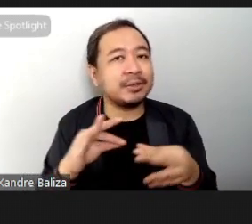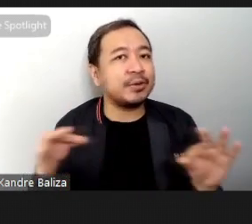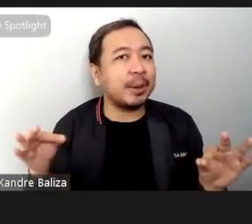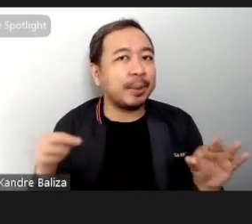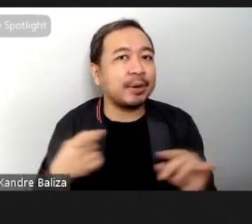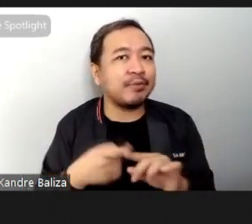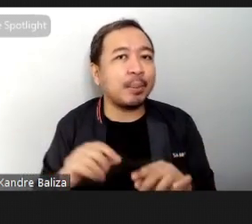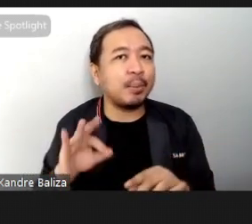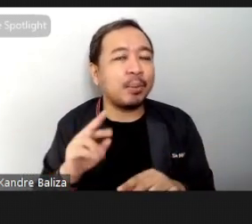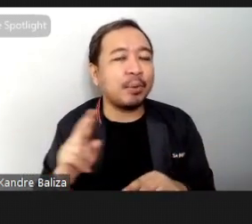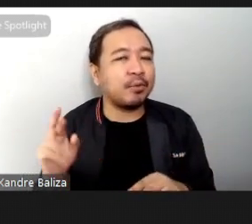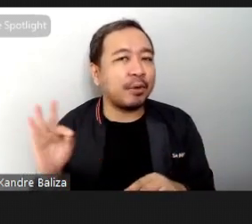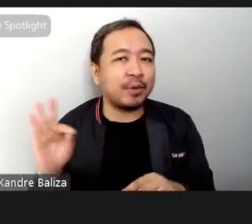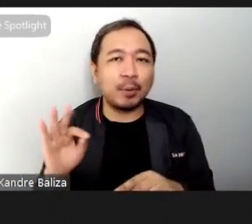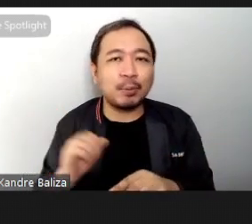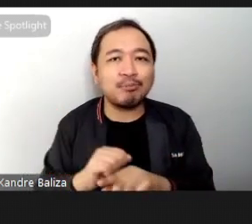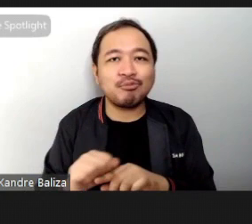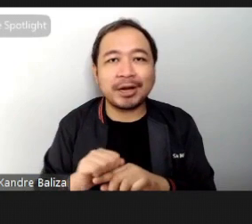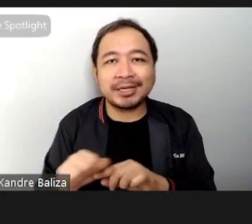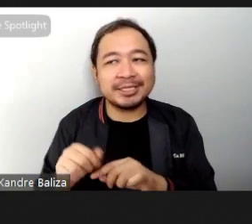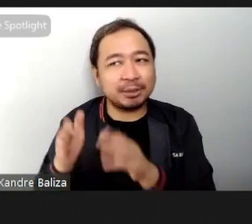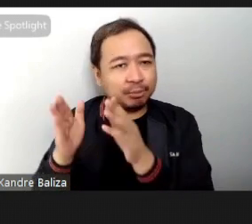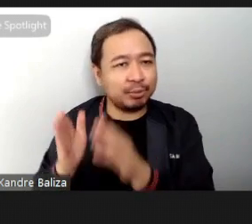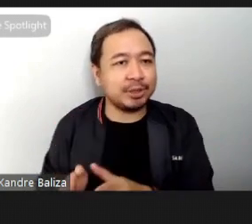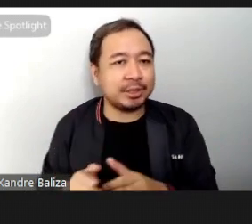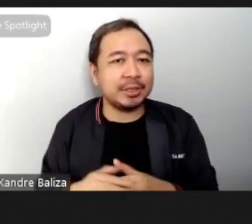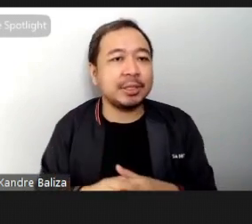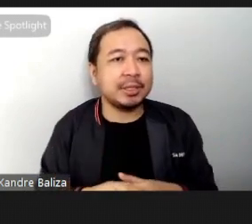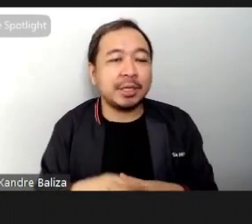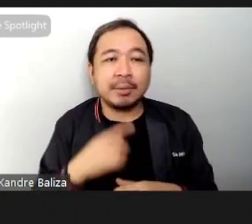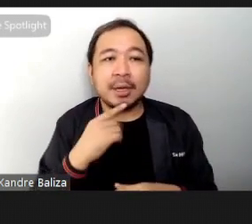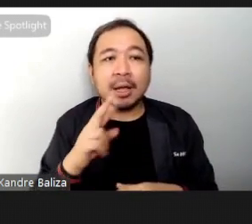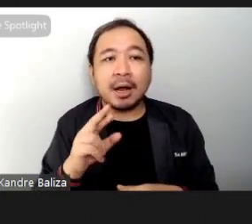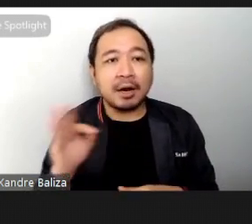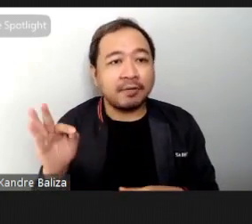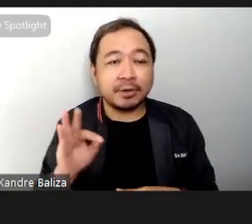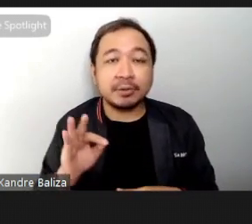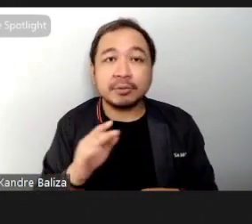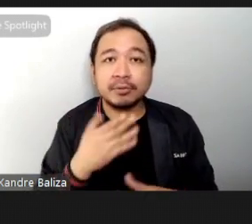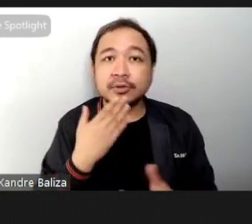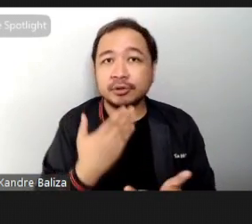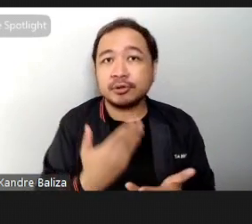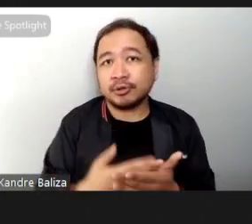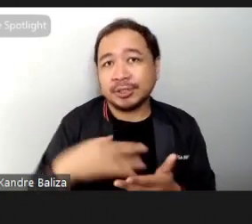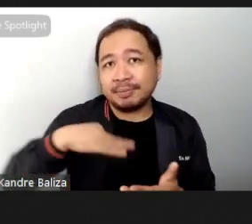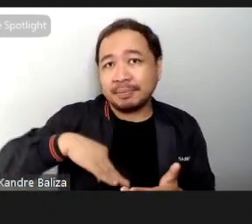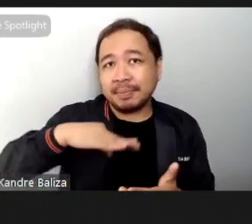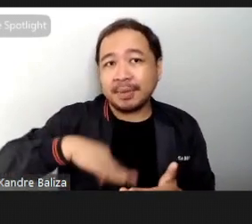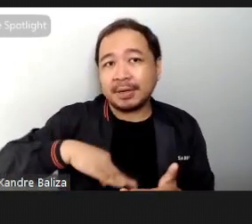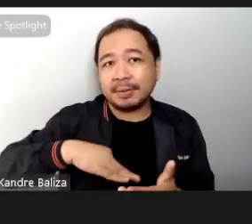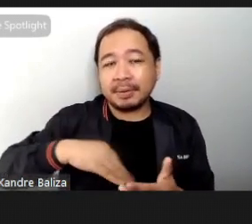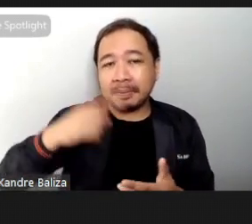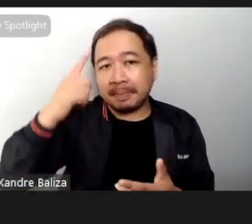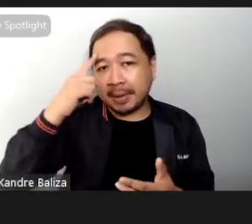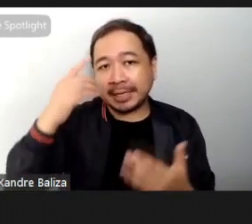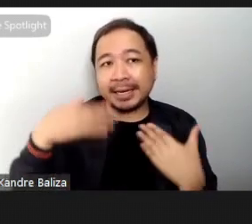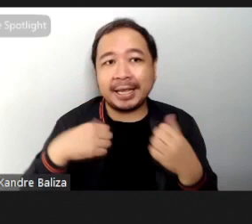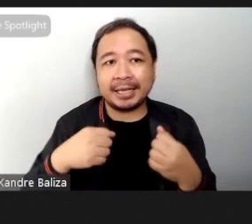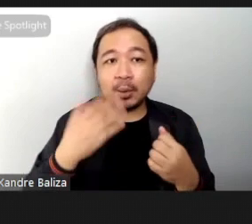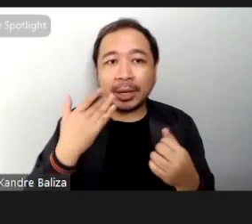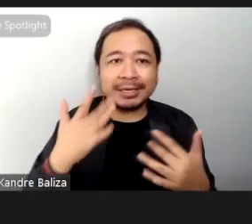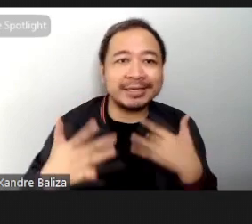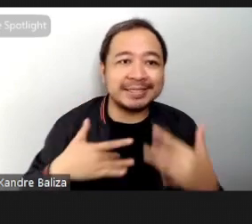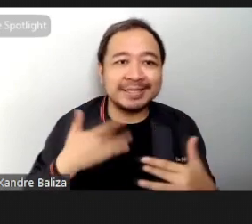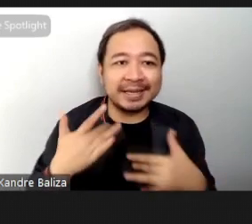practitioner so allow me to read this road flow or RF is definitely good for mental health because it gives me something to look forward to to be